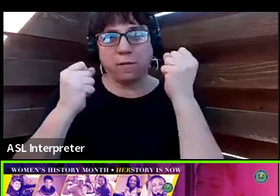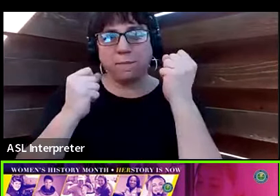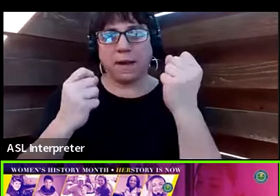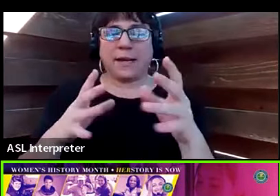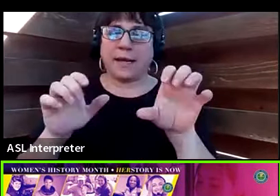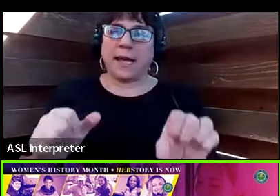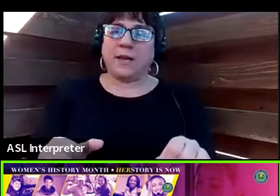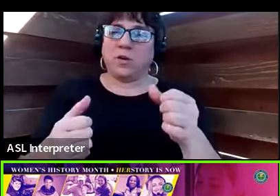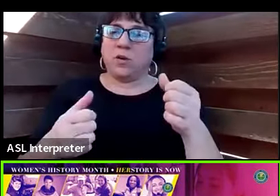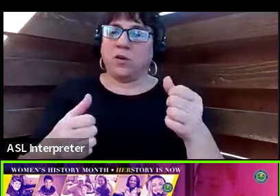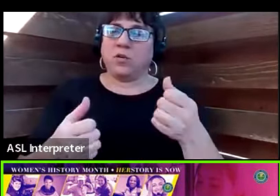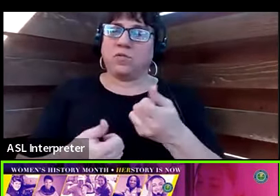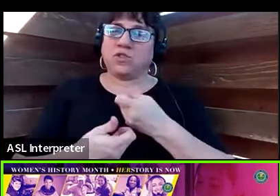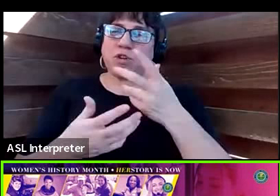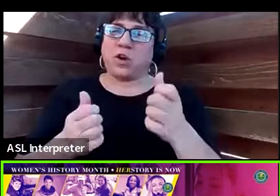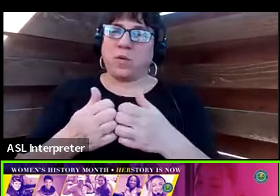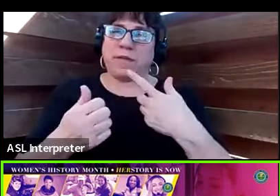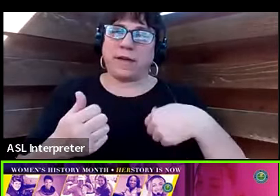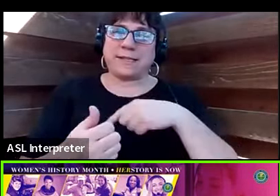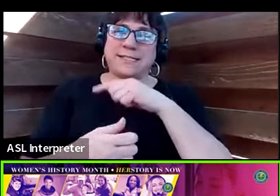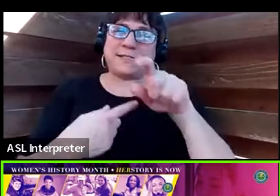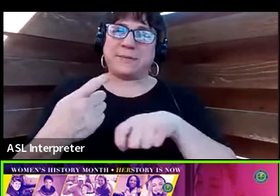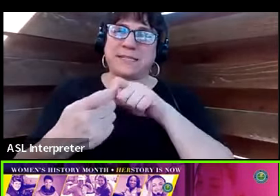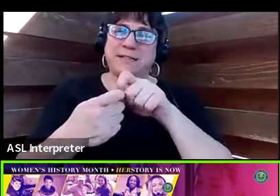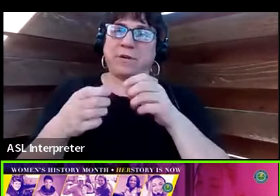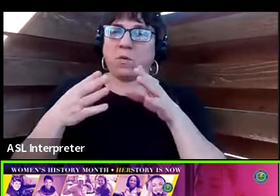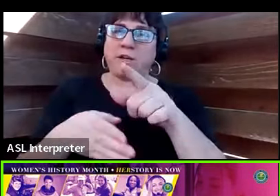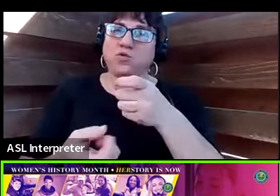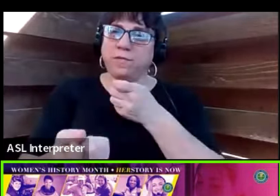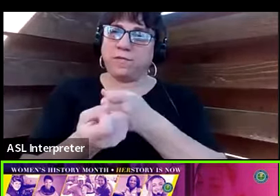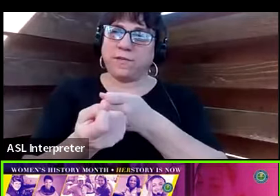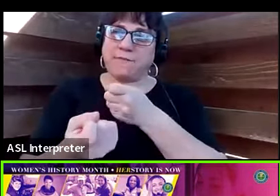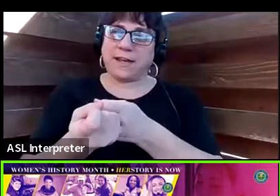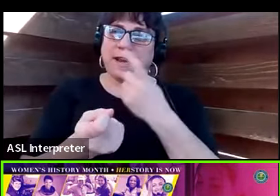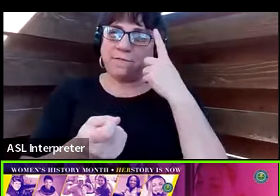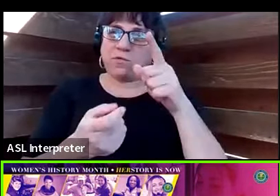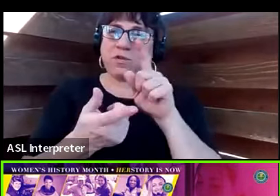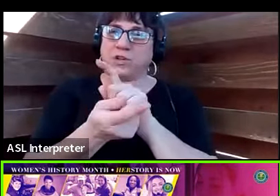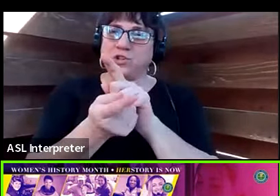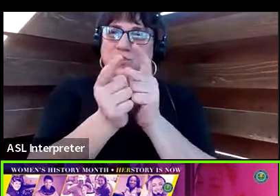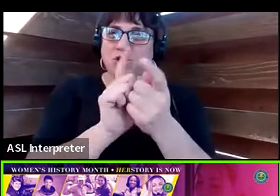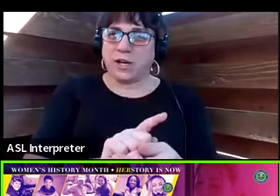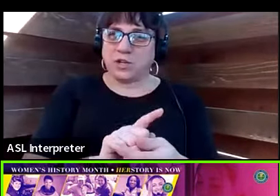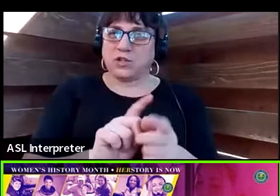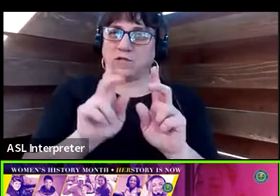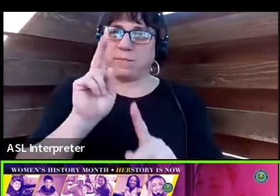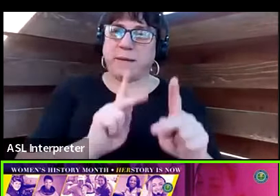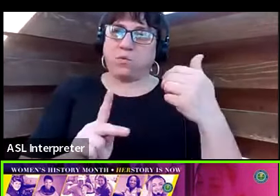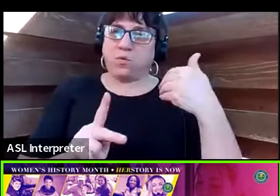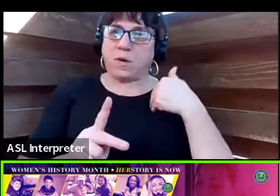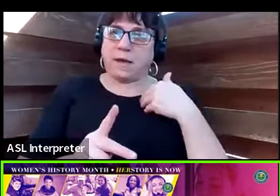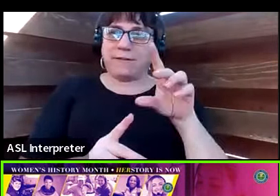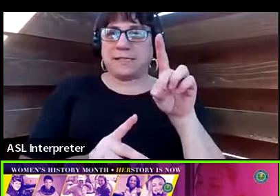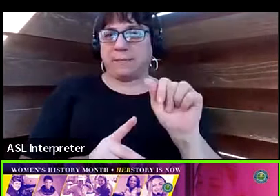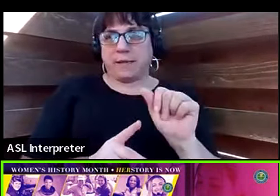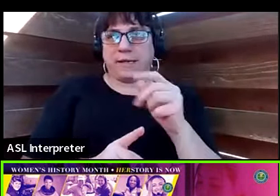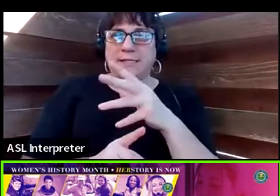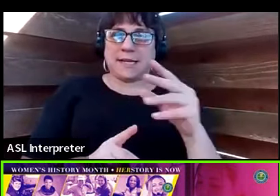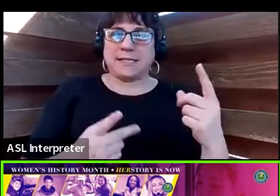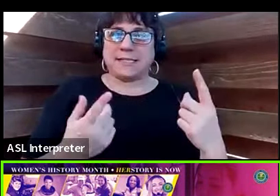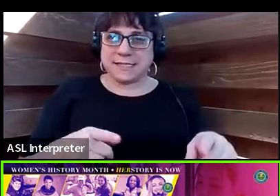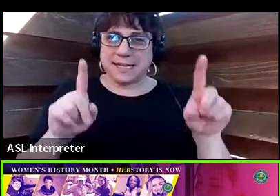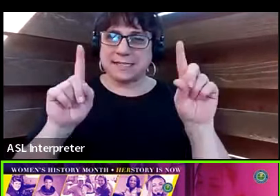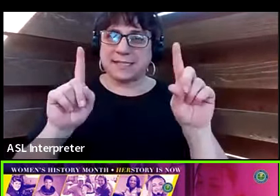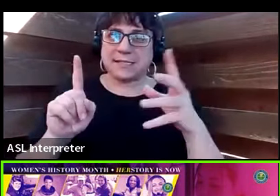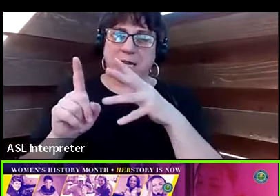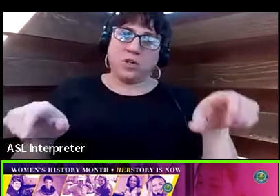you share with us what are some specific ways that you've advocated for change for persons with disabilities and some successes